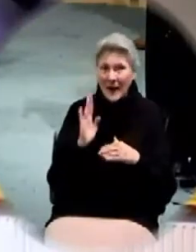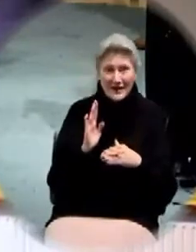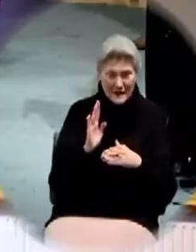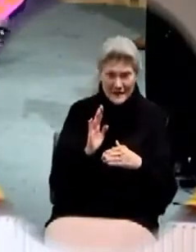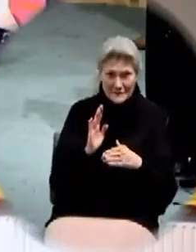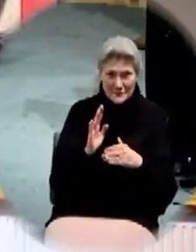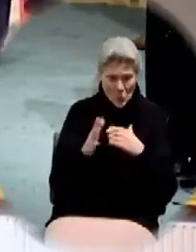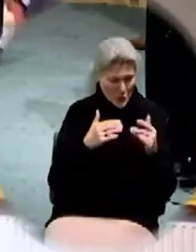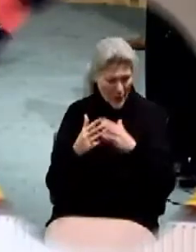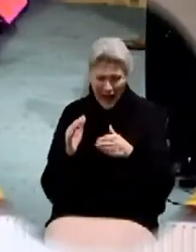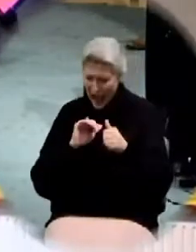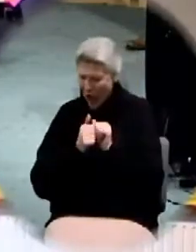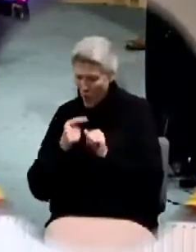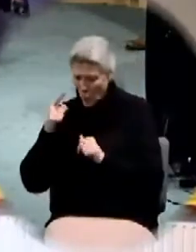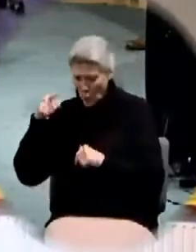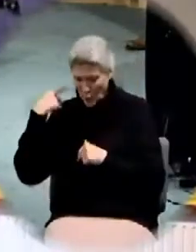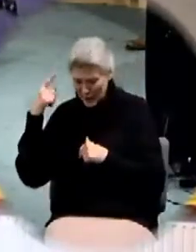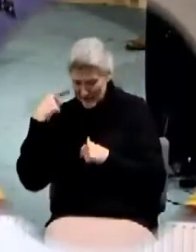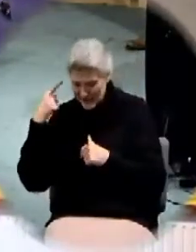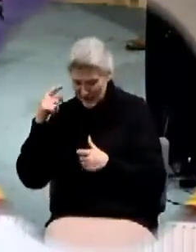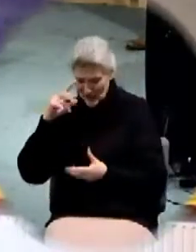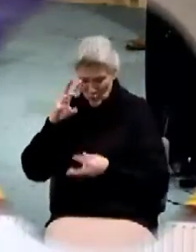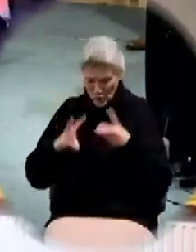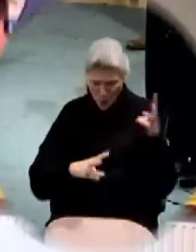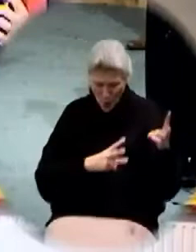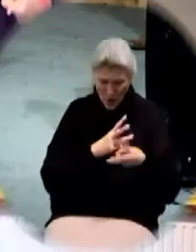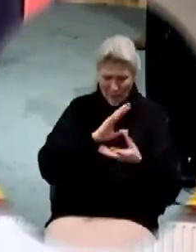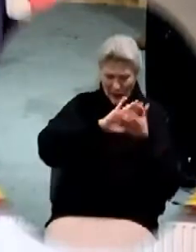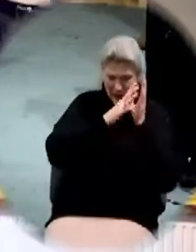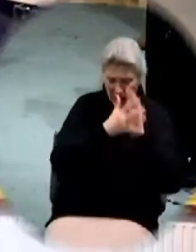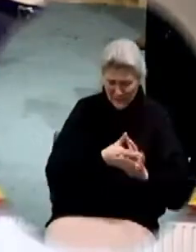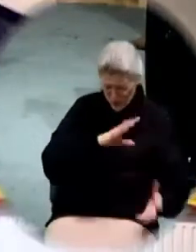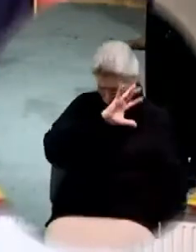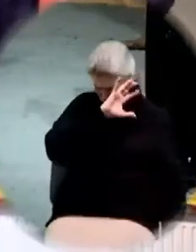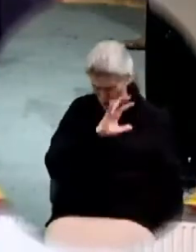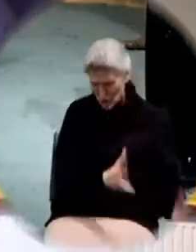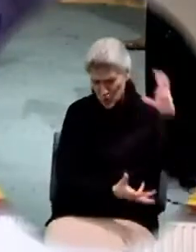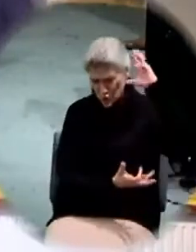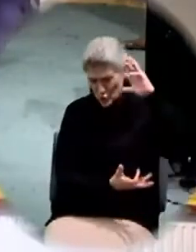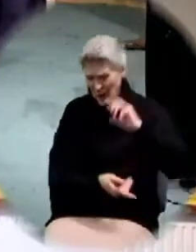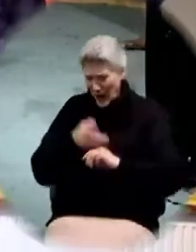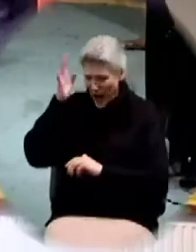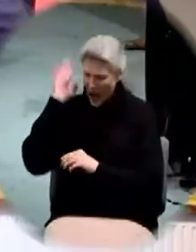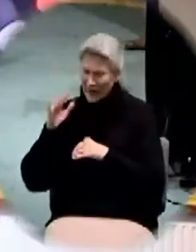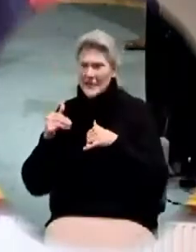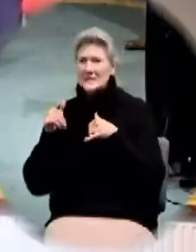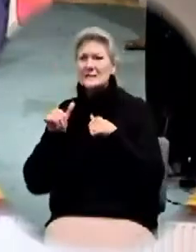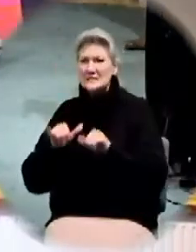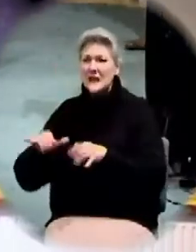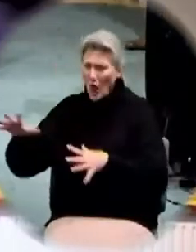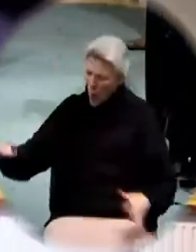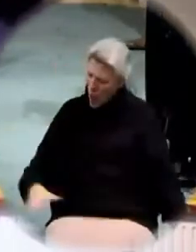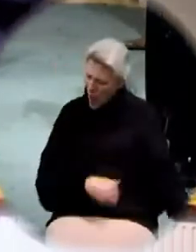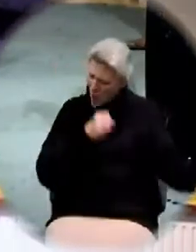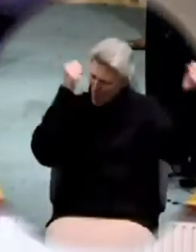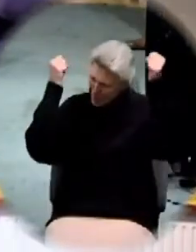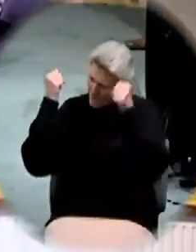no matter how crazy this messed up world gets God is still omnipotent